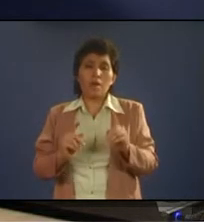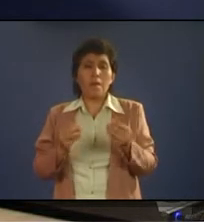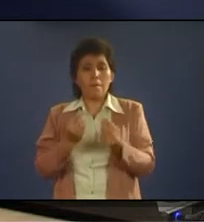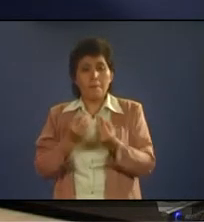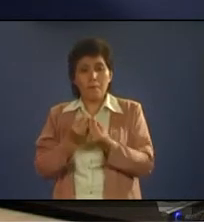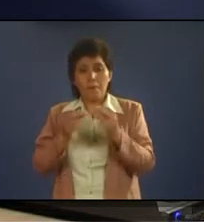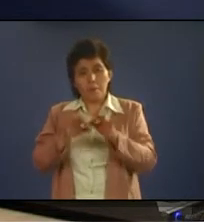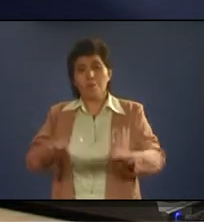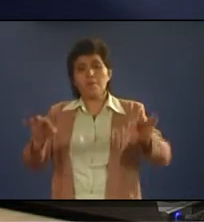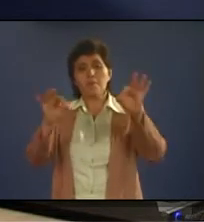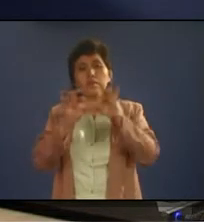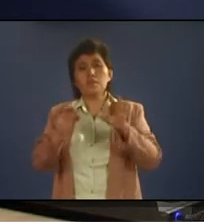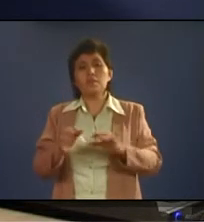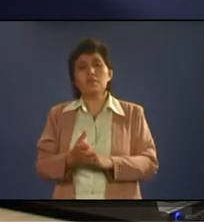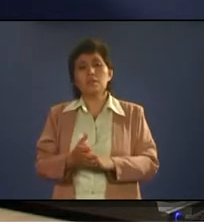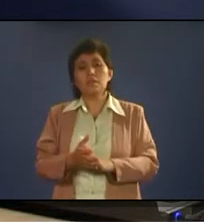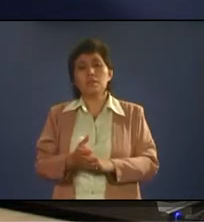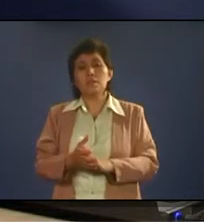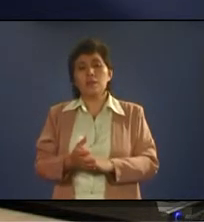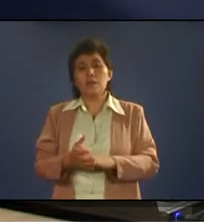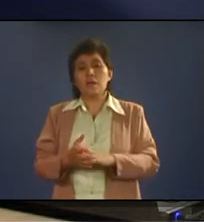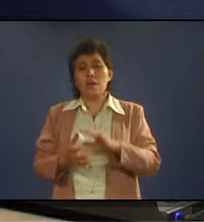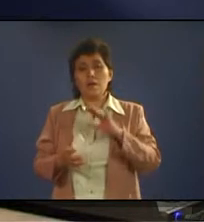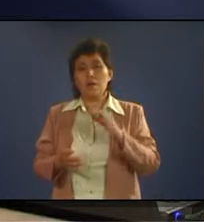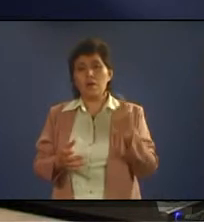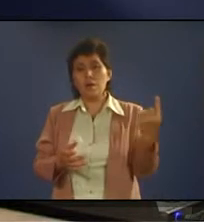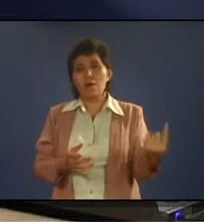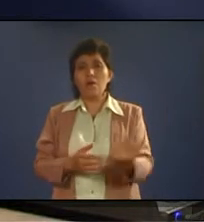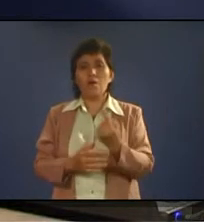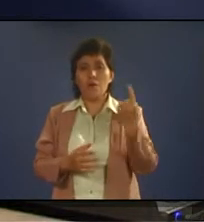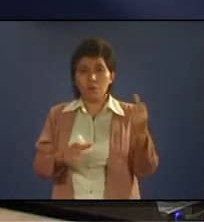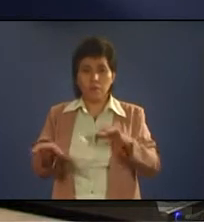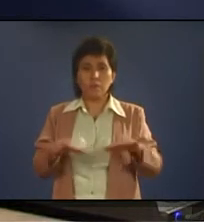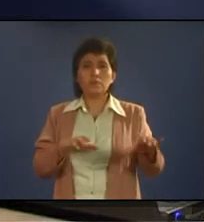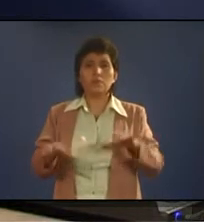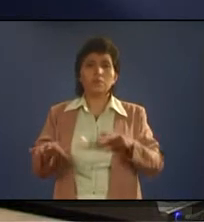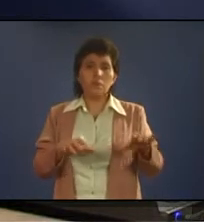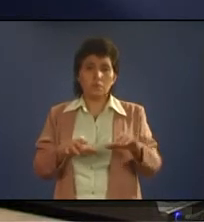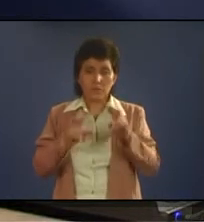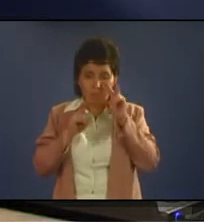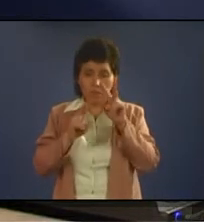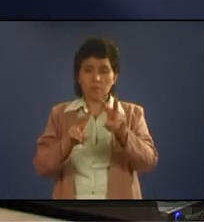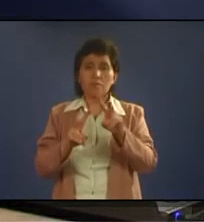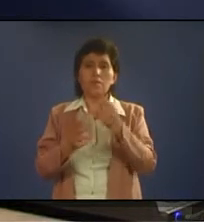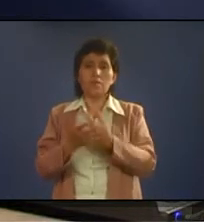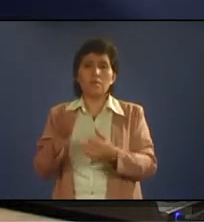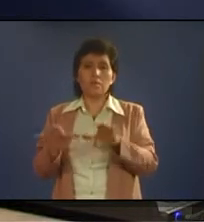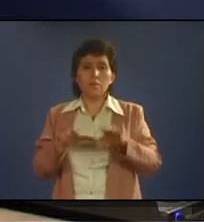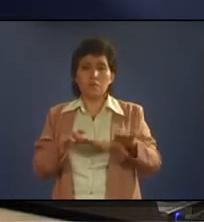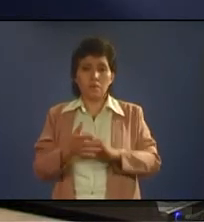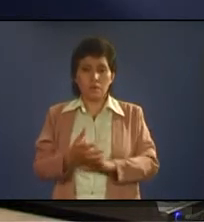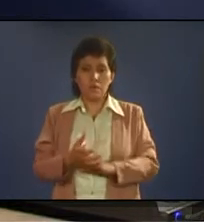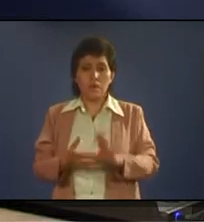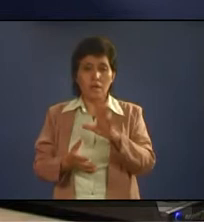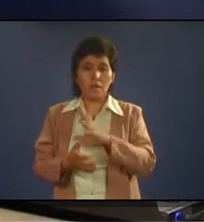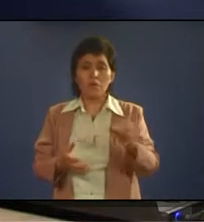always know your staff, always know what you're doing, okay? And always train yourself over time so that it becomes part of